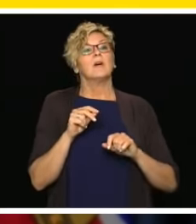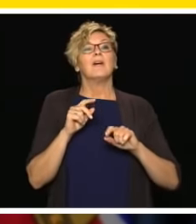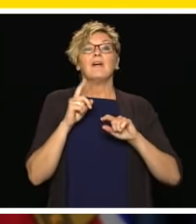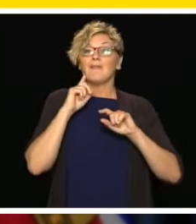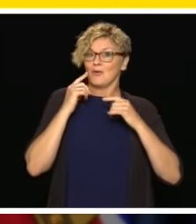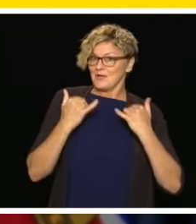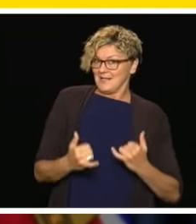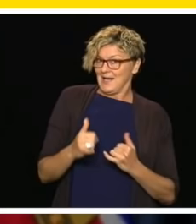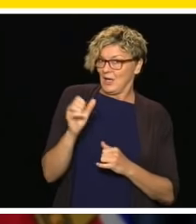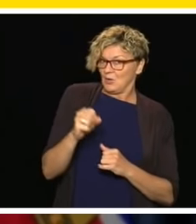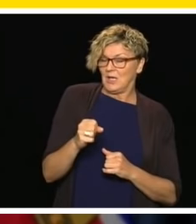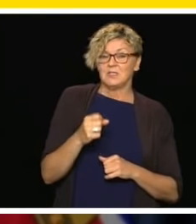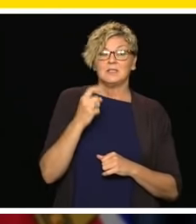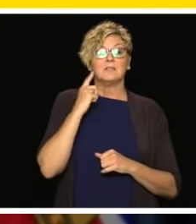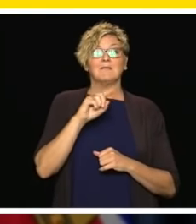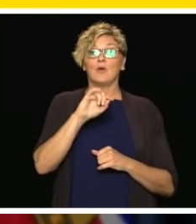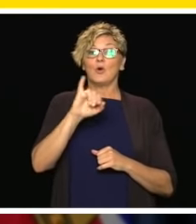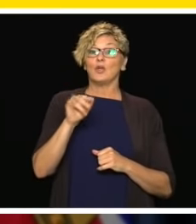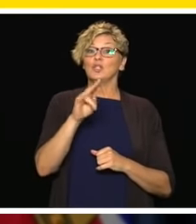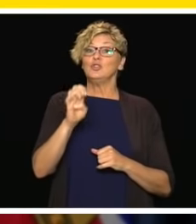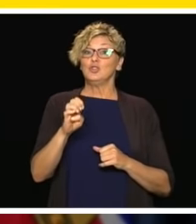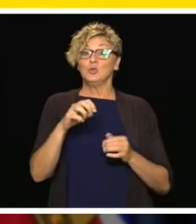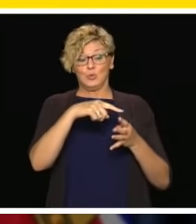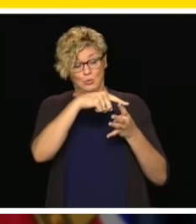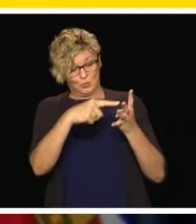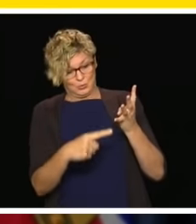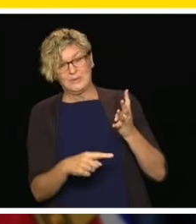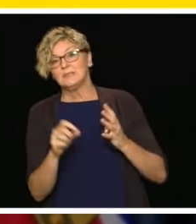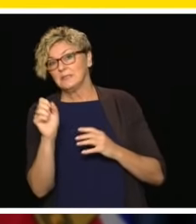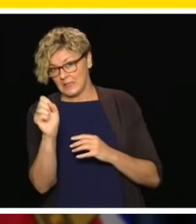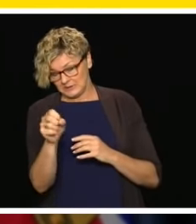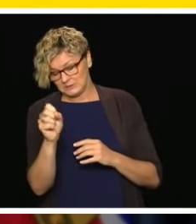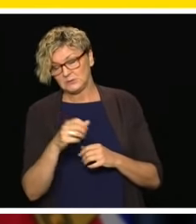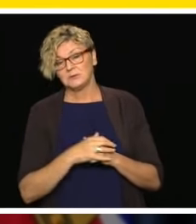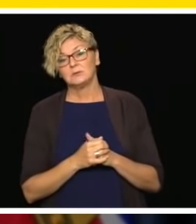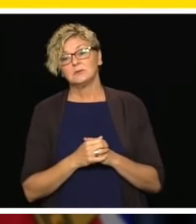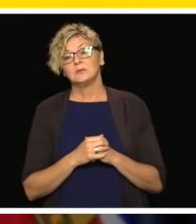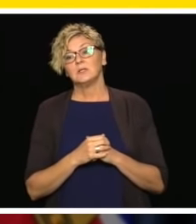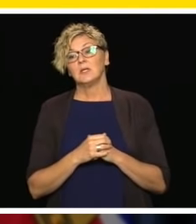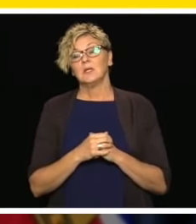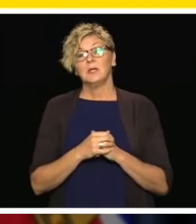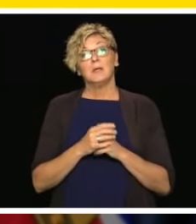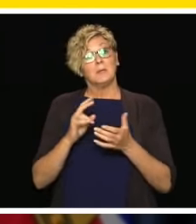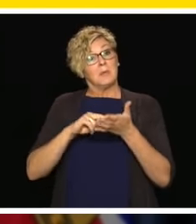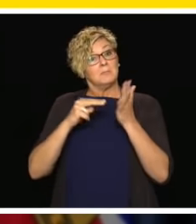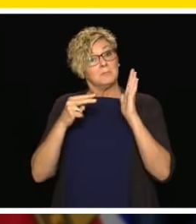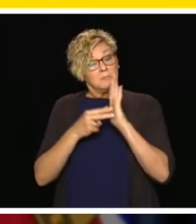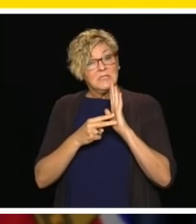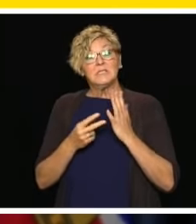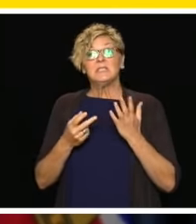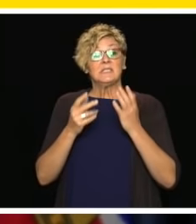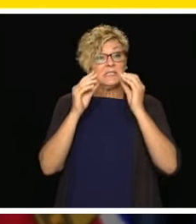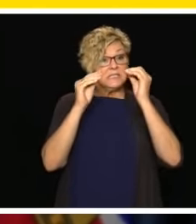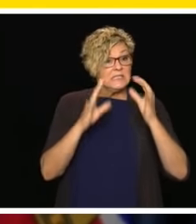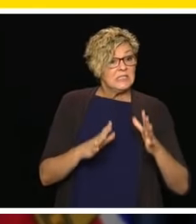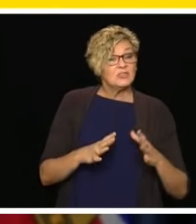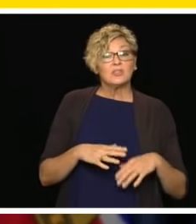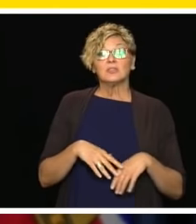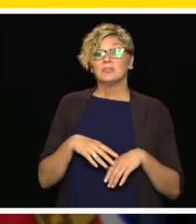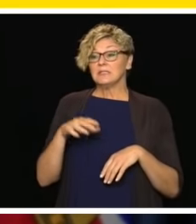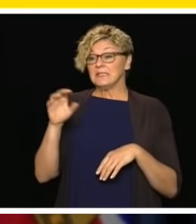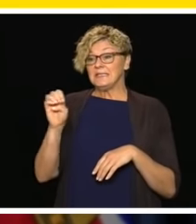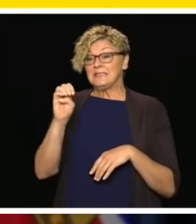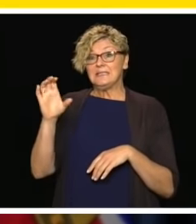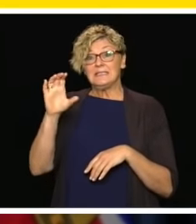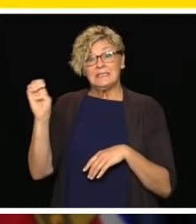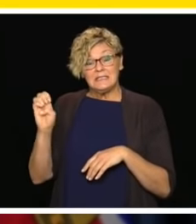And this is how we are going to build our confidence that we can do this together. They will allow teachers, teaching assistants, early childhood